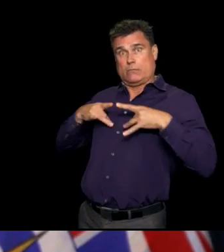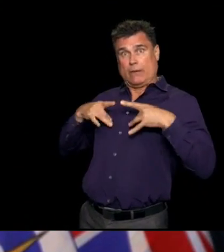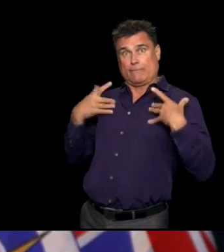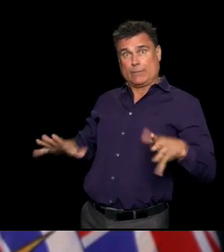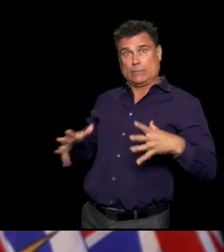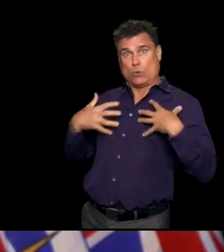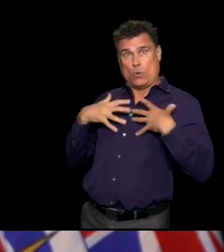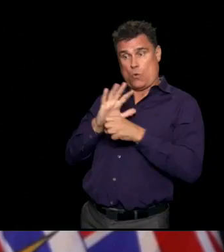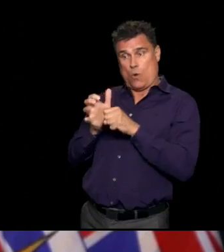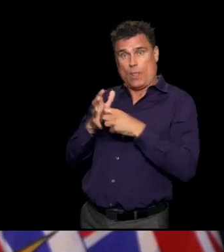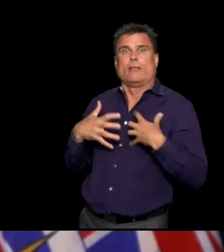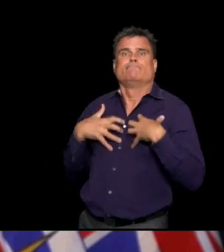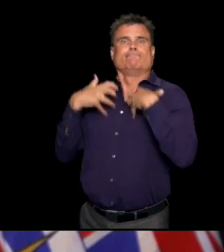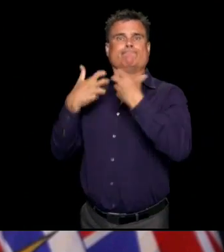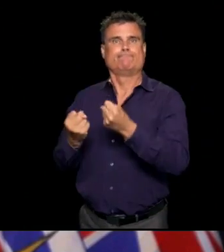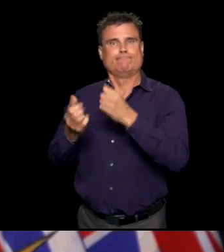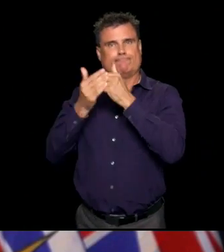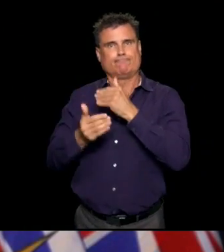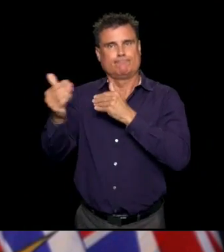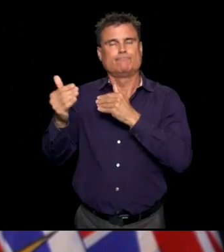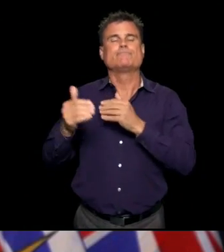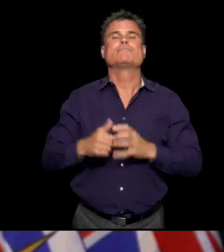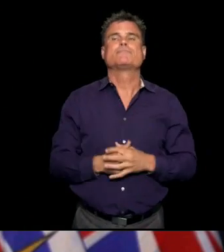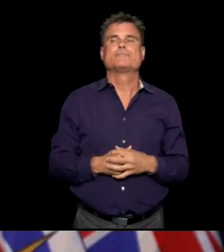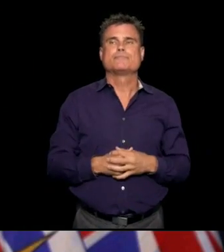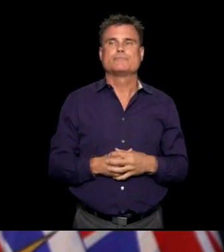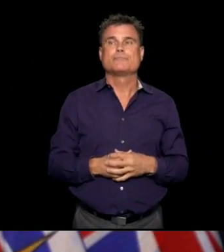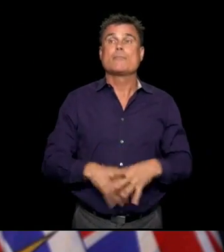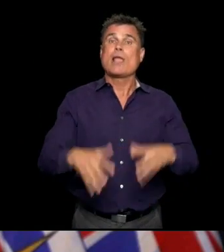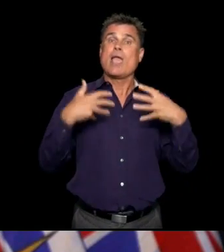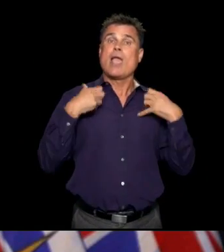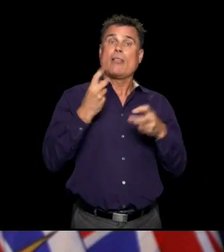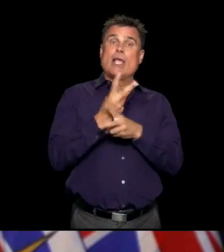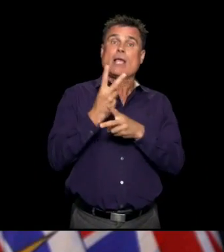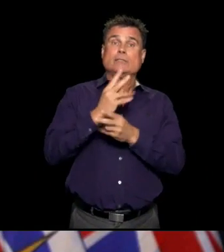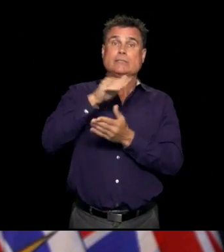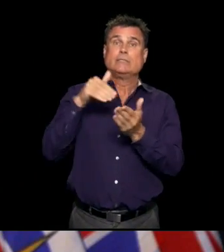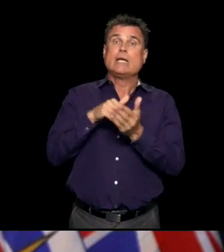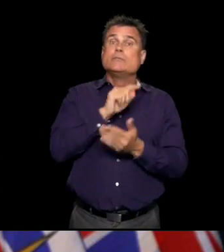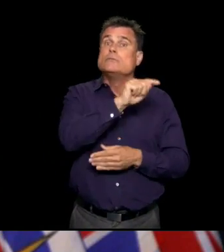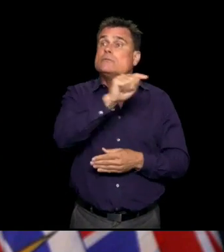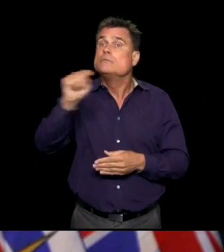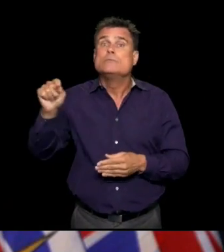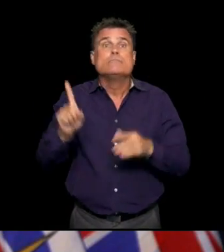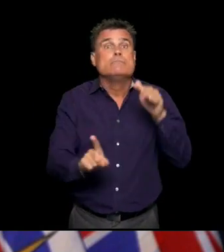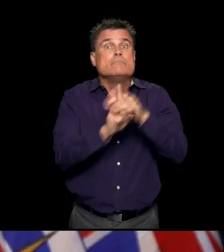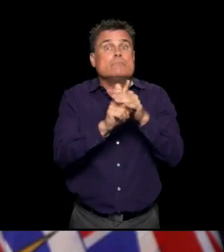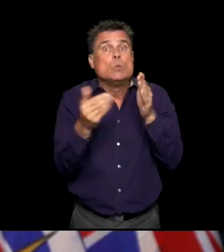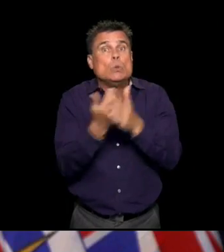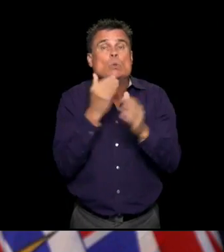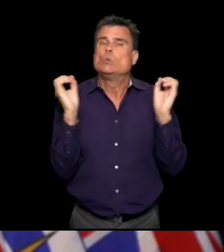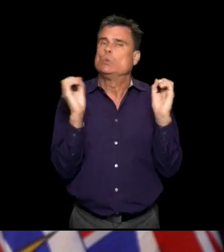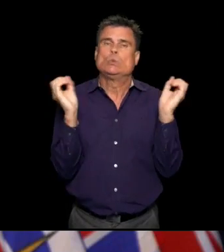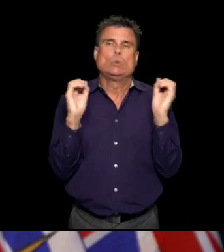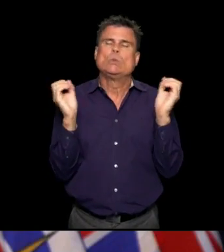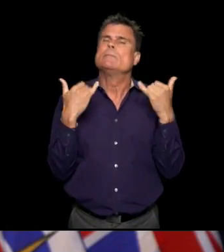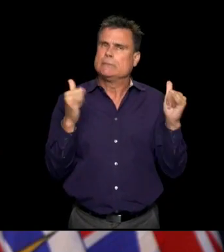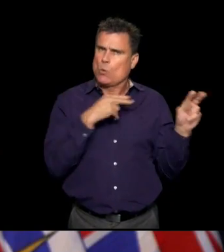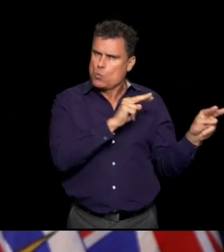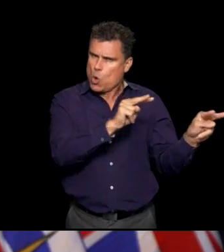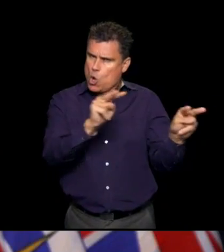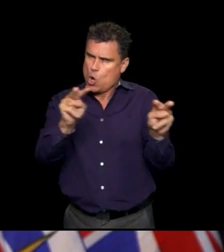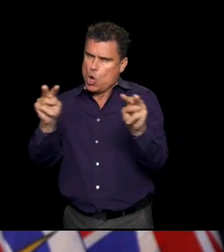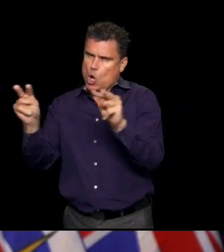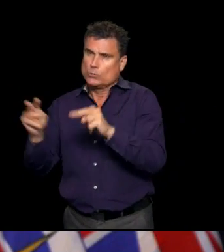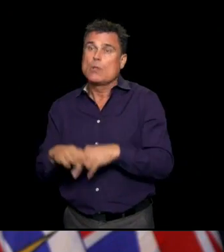recovered. We have no new health care facility outbreaks. We have 11 active outbreaks right now in our